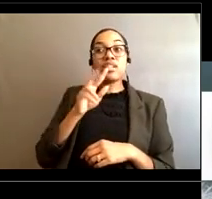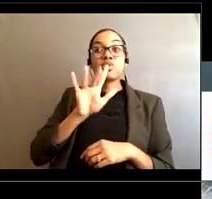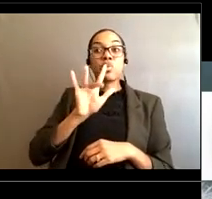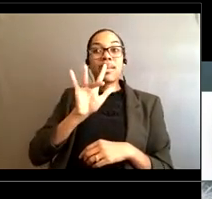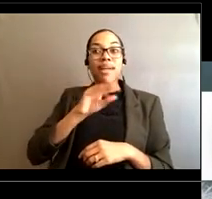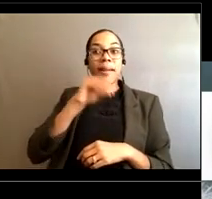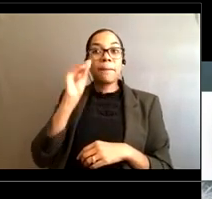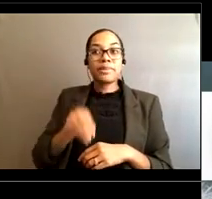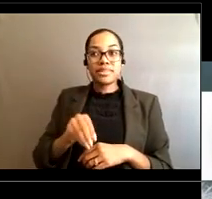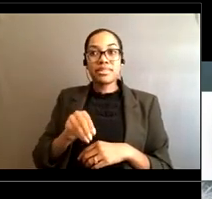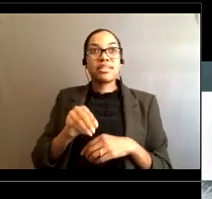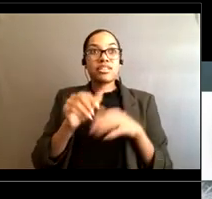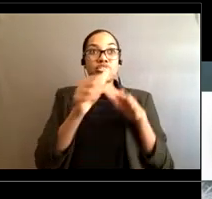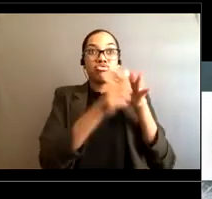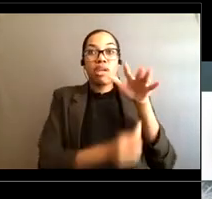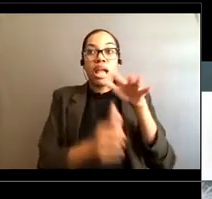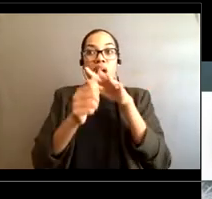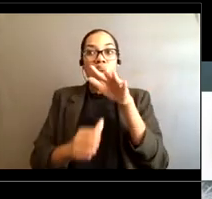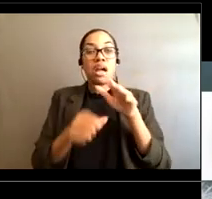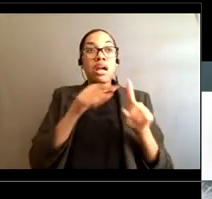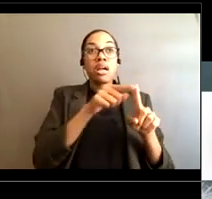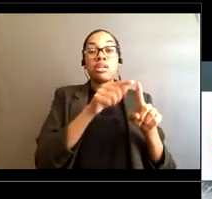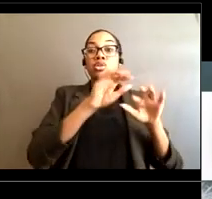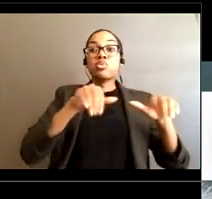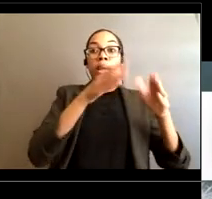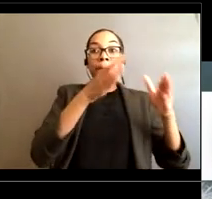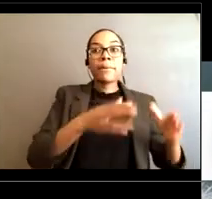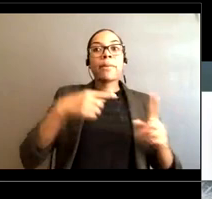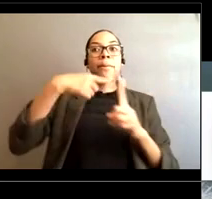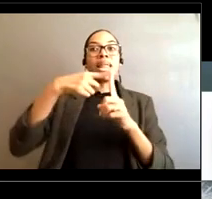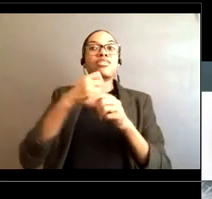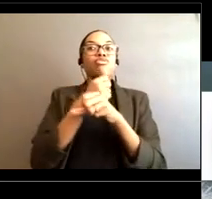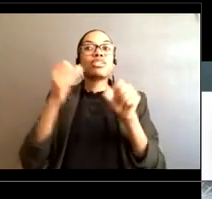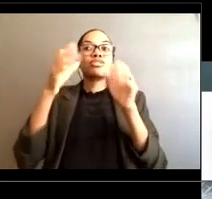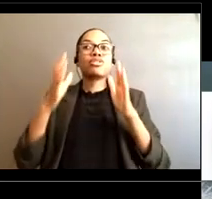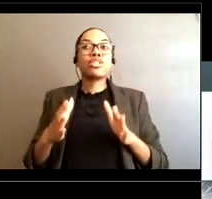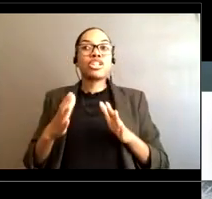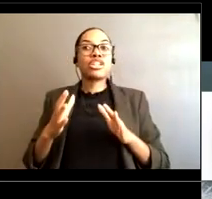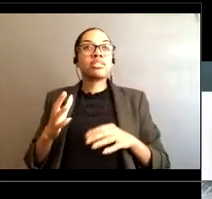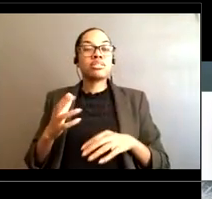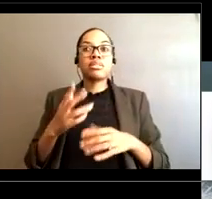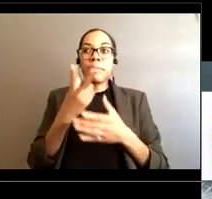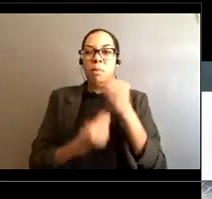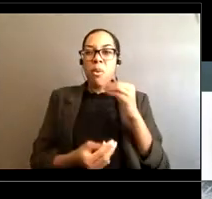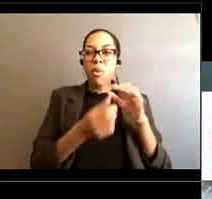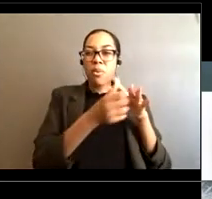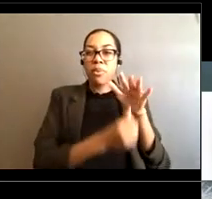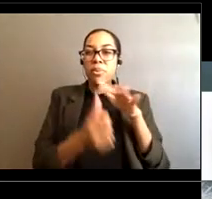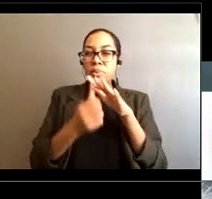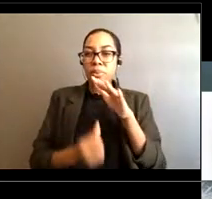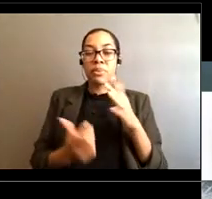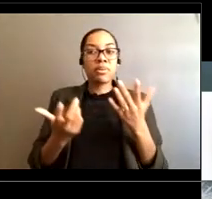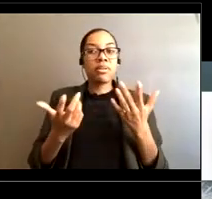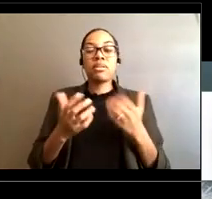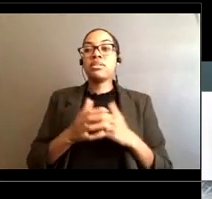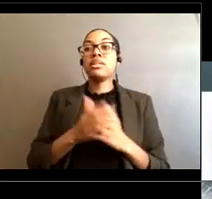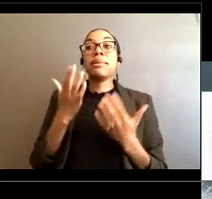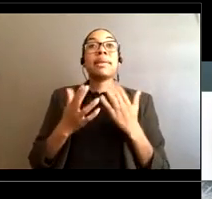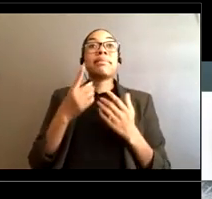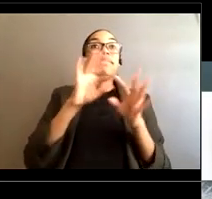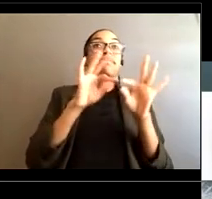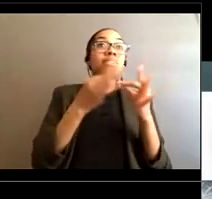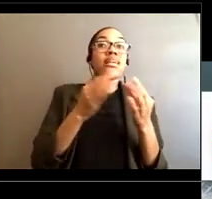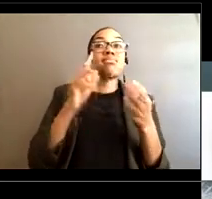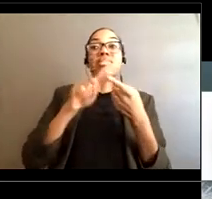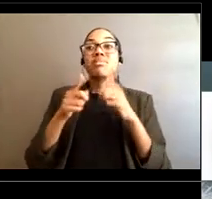the carolinas Are that person trying to do the human thing trying to rescue a family member even someone they don't even know But because